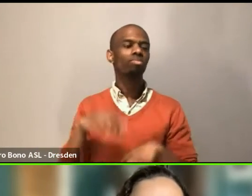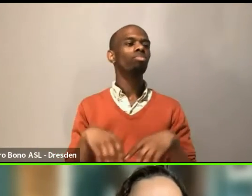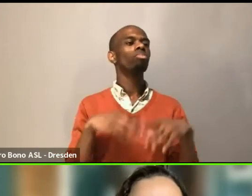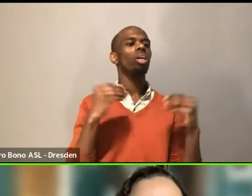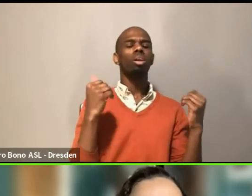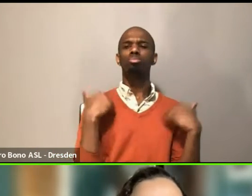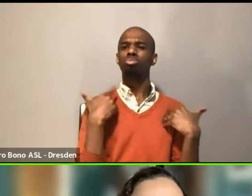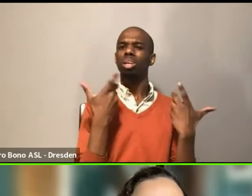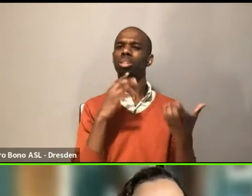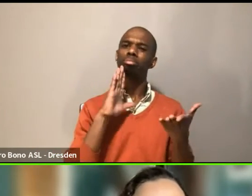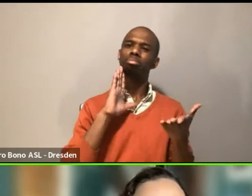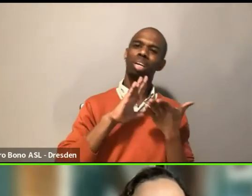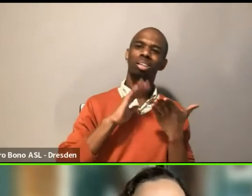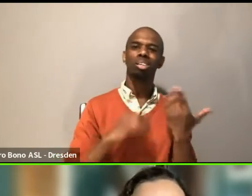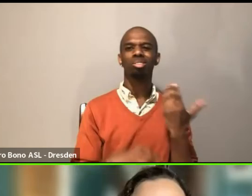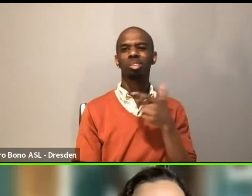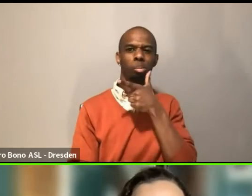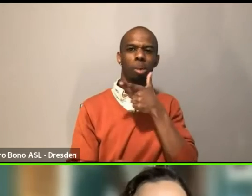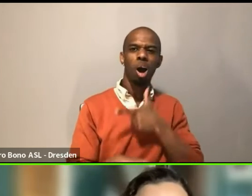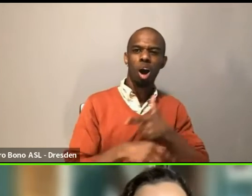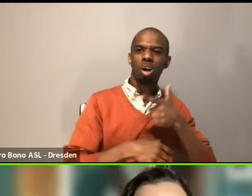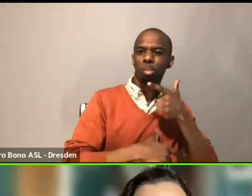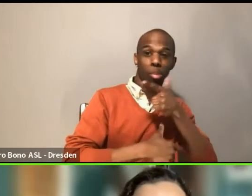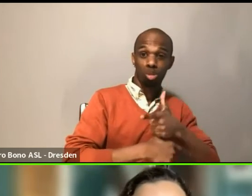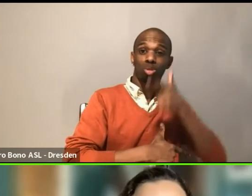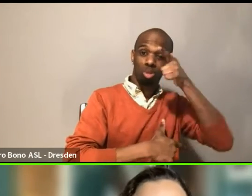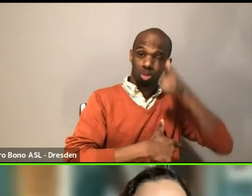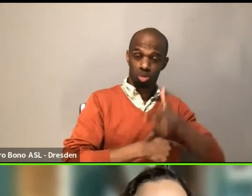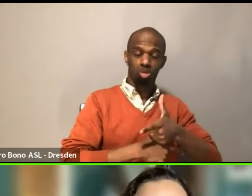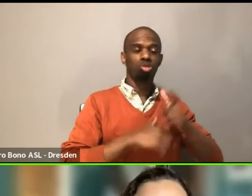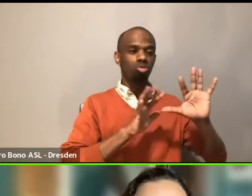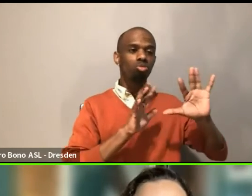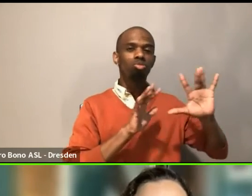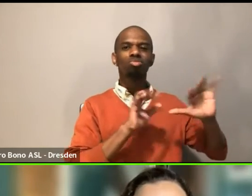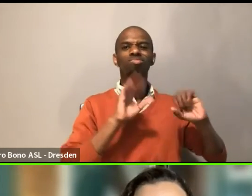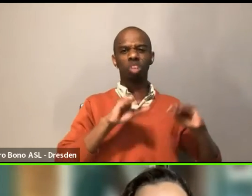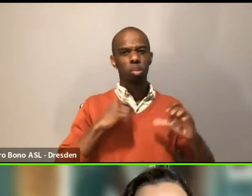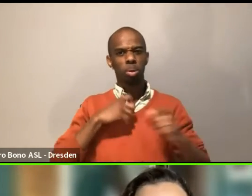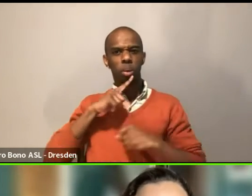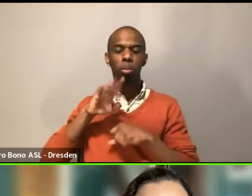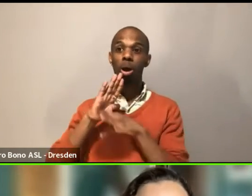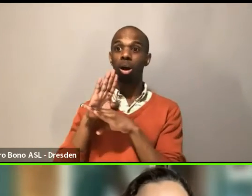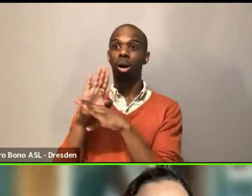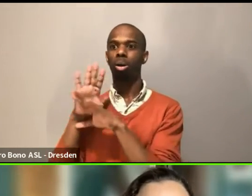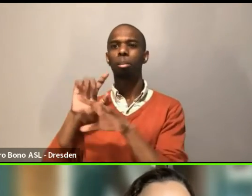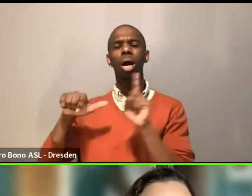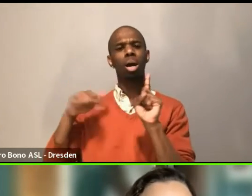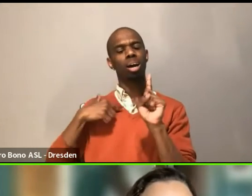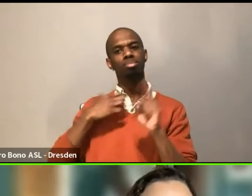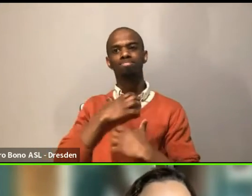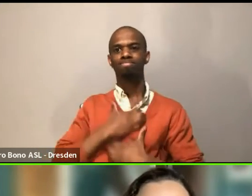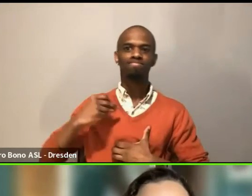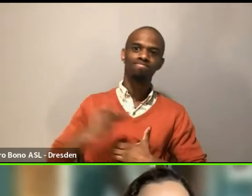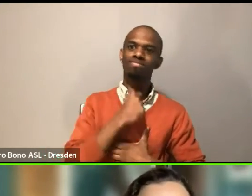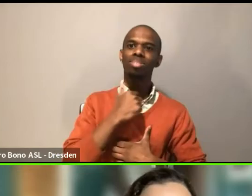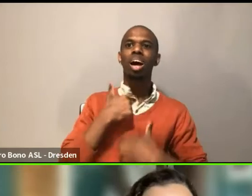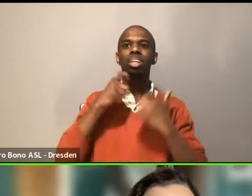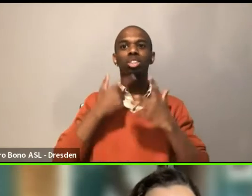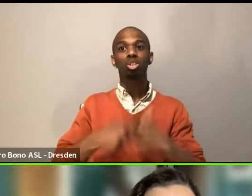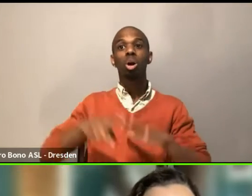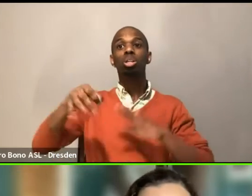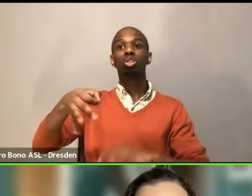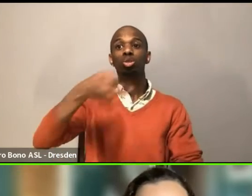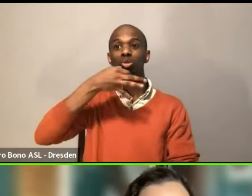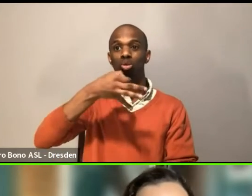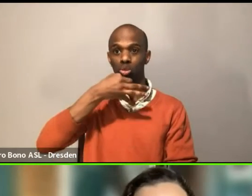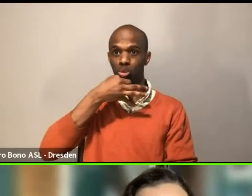And so for me, I wish I had started sooner. And if there's people here in the call that are not parents